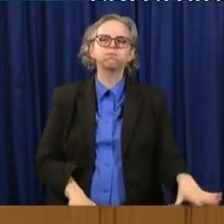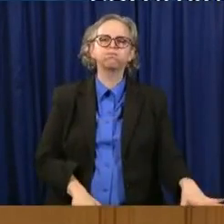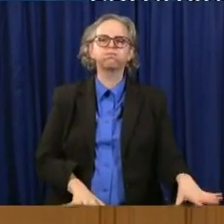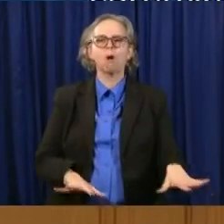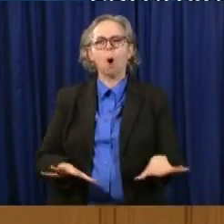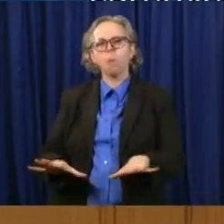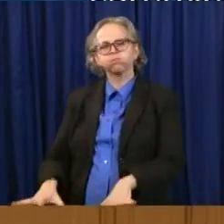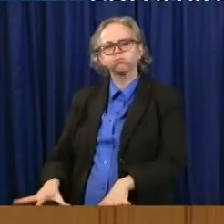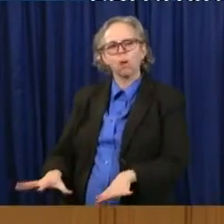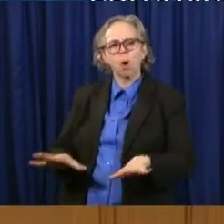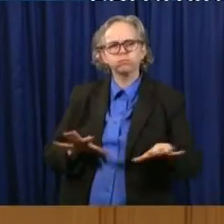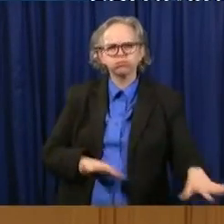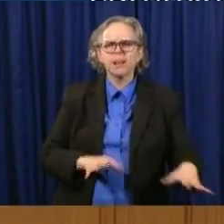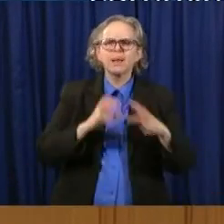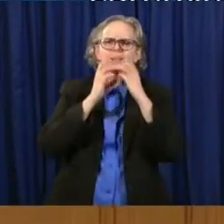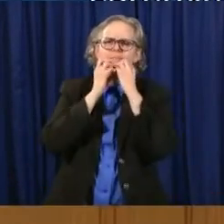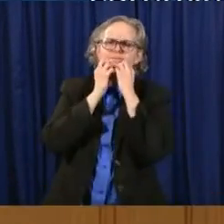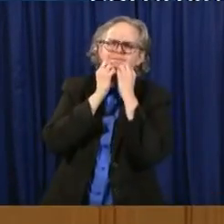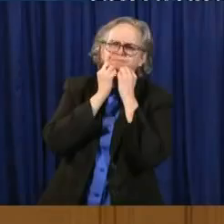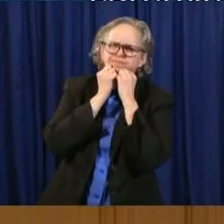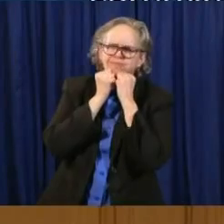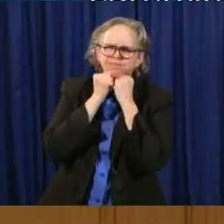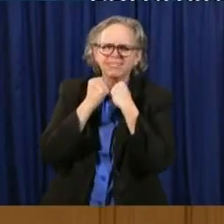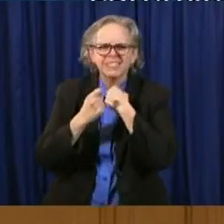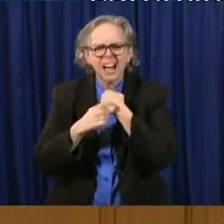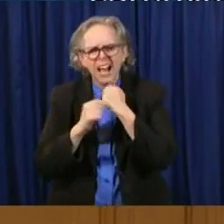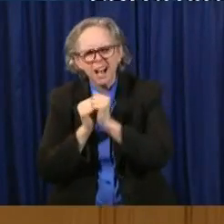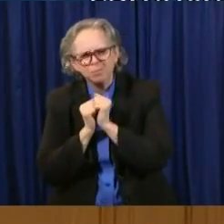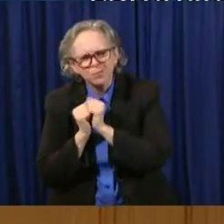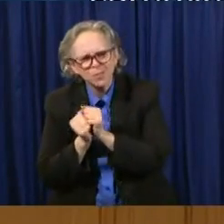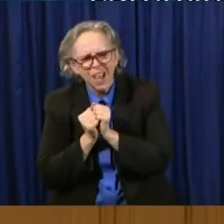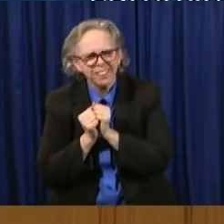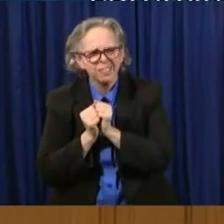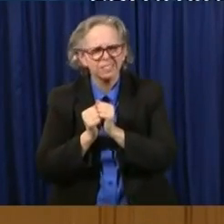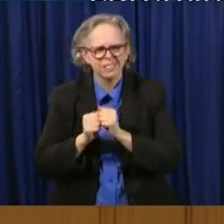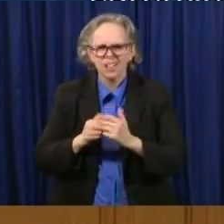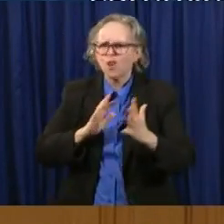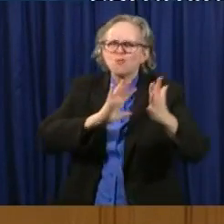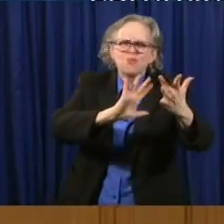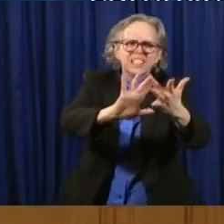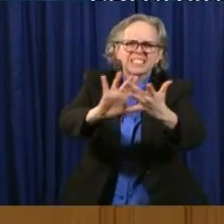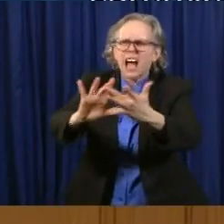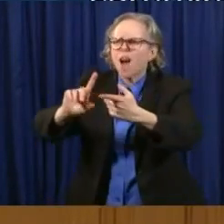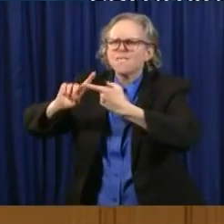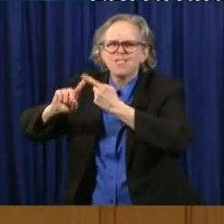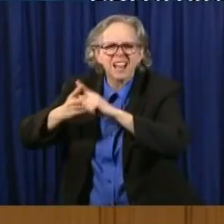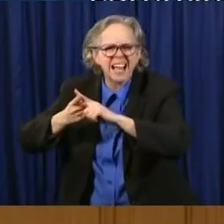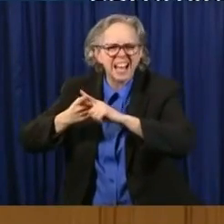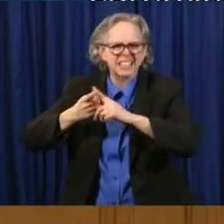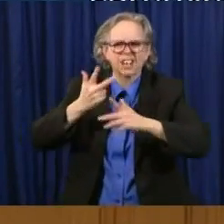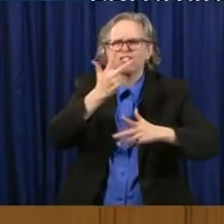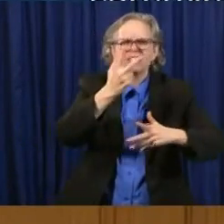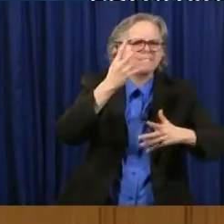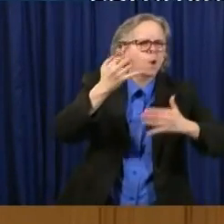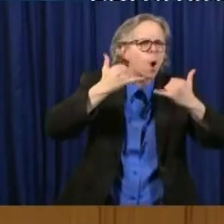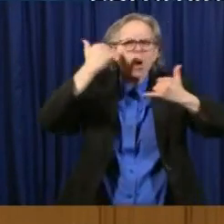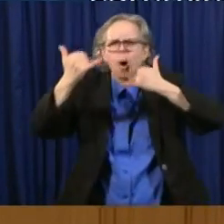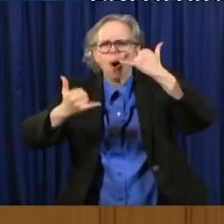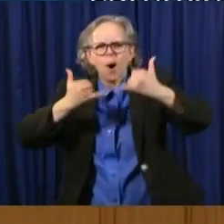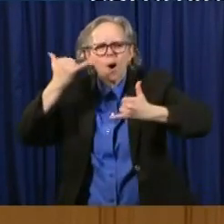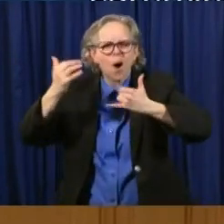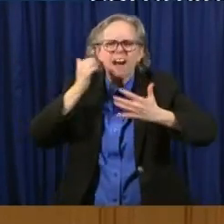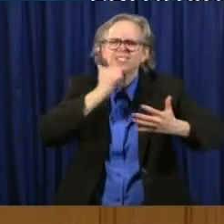cherish these moments that we have with one another. Reach out to friends. Make at least three or four phone calls a day. If you have